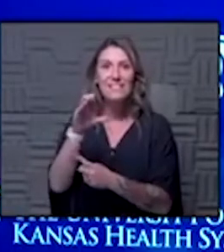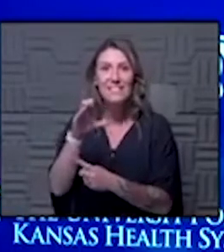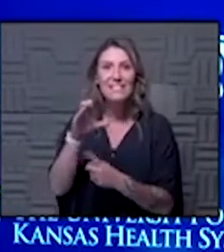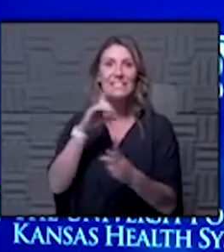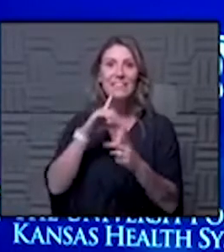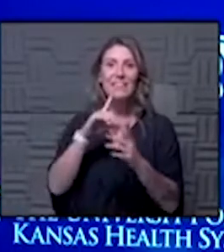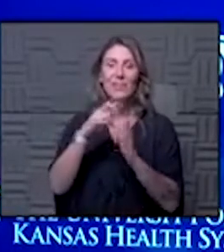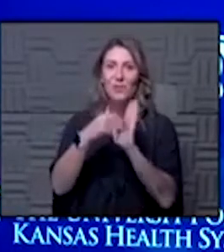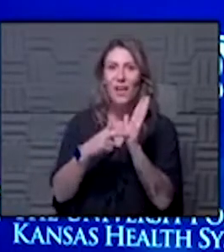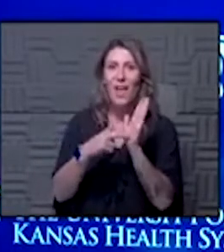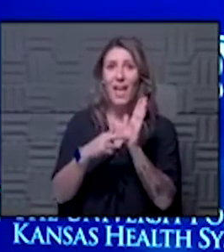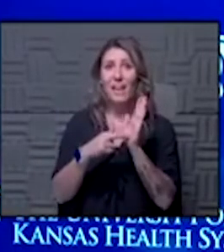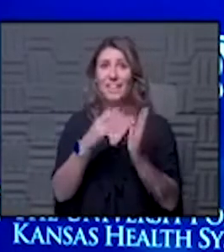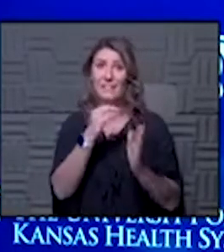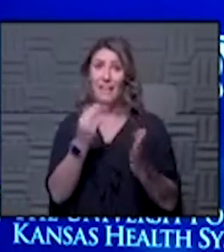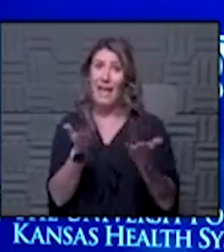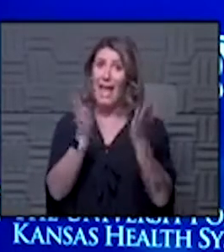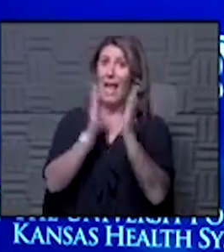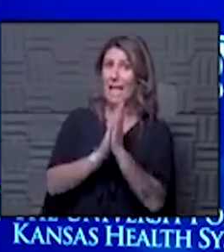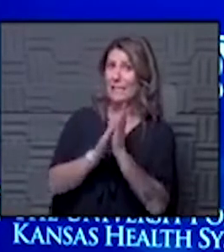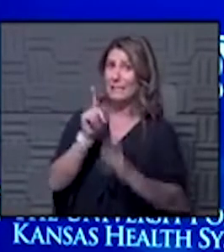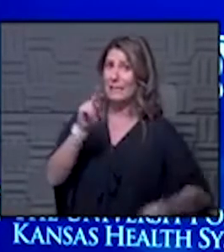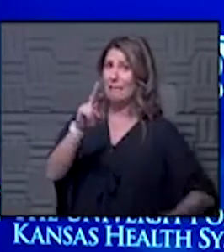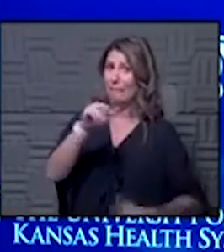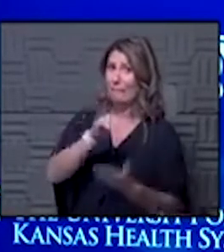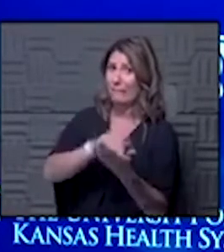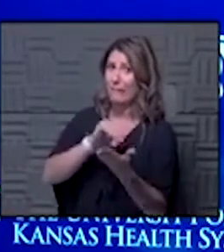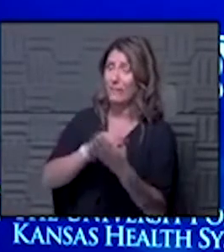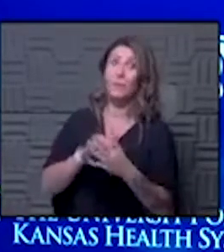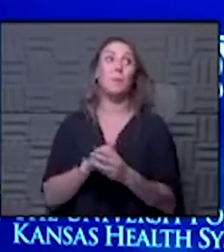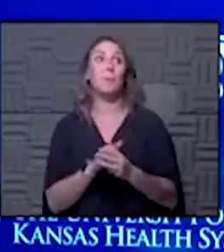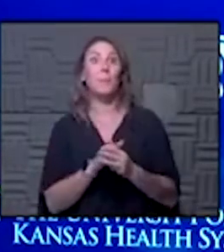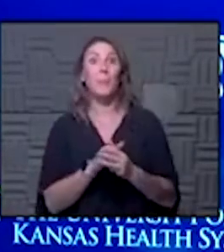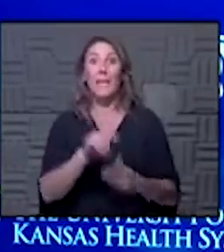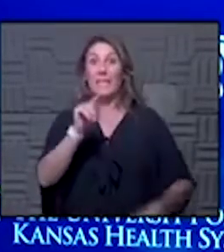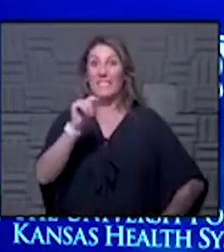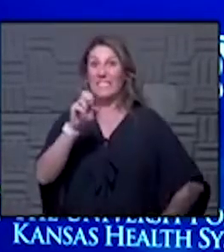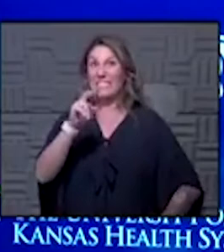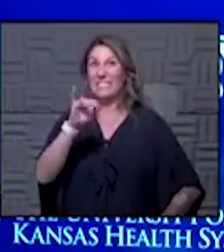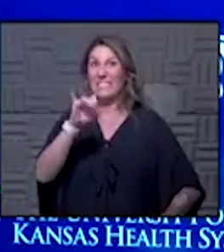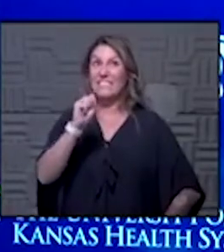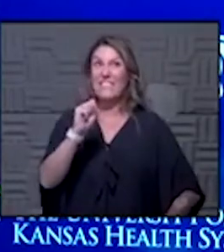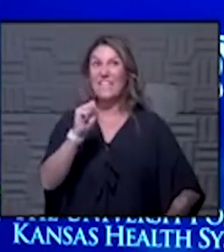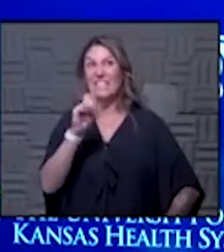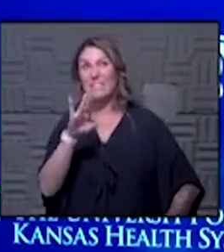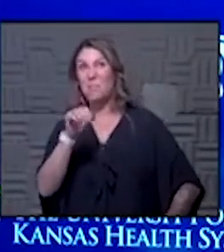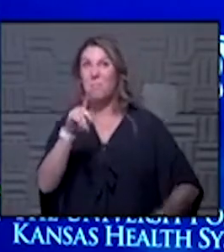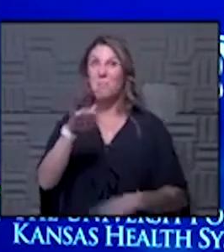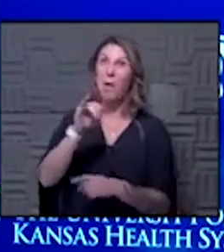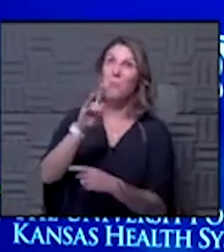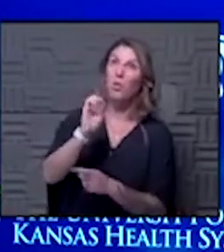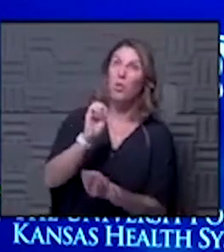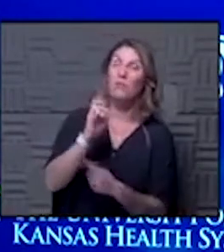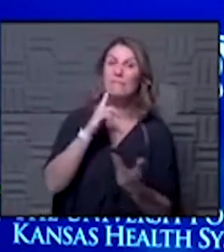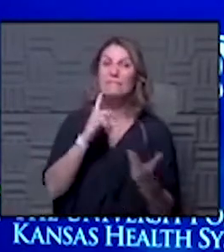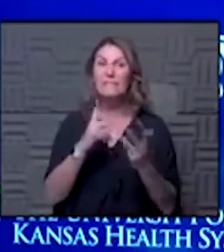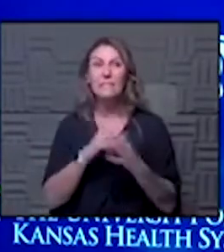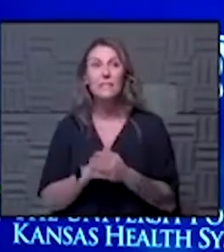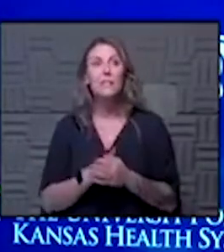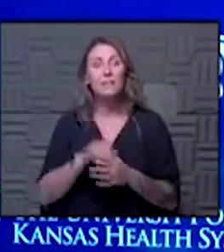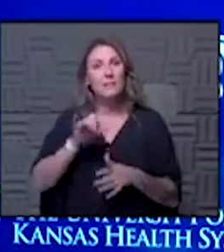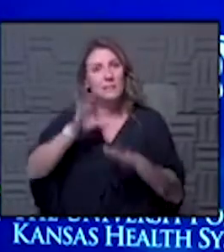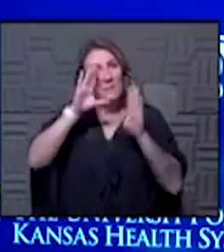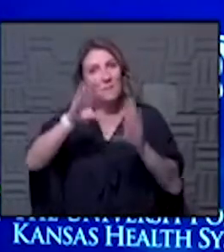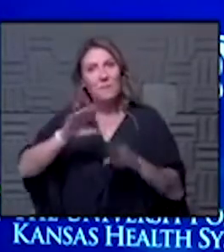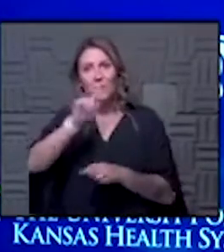is it safe to play indoor tennis in a tennis bubble i'm going to assume is the question so you know that's a great question